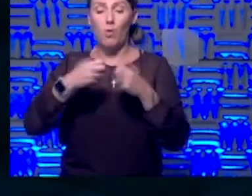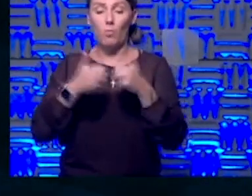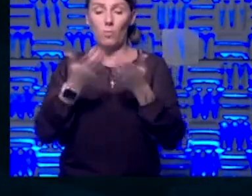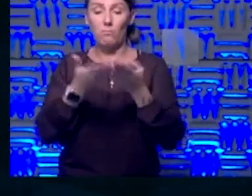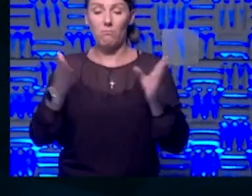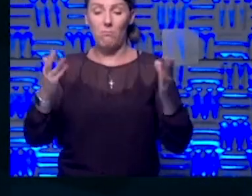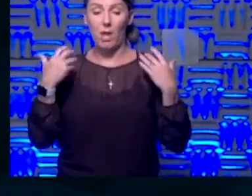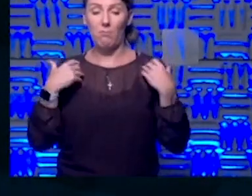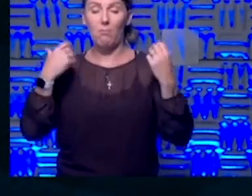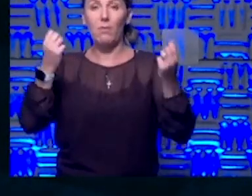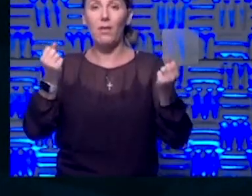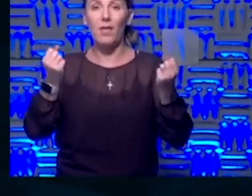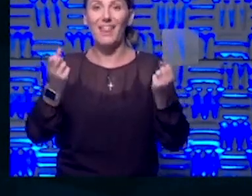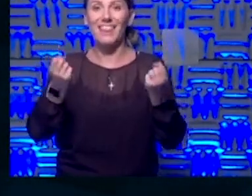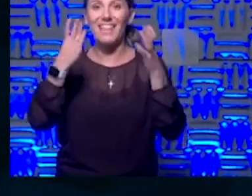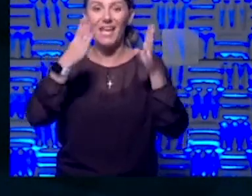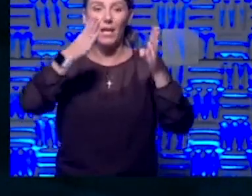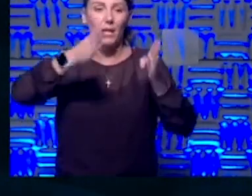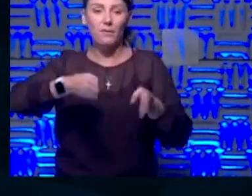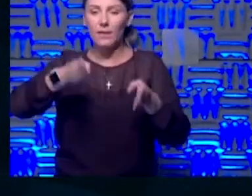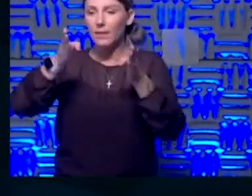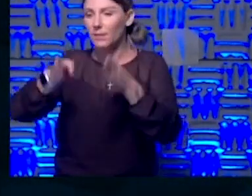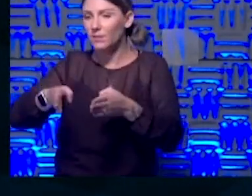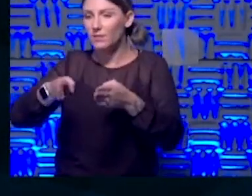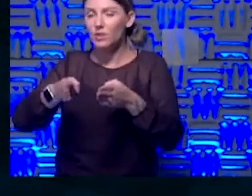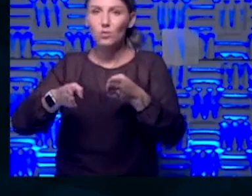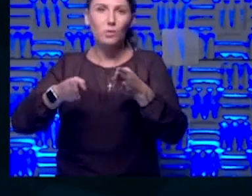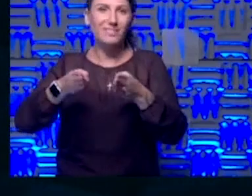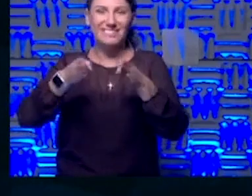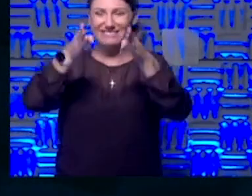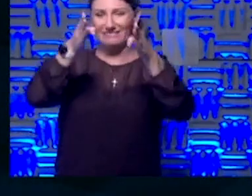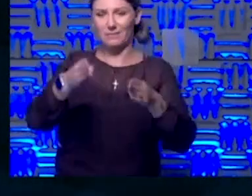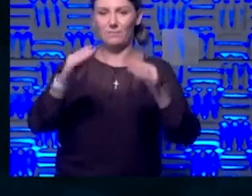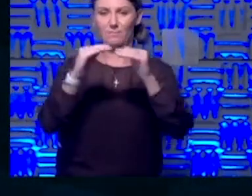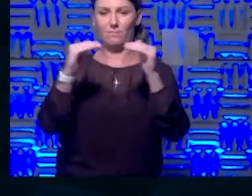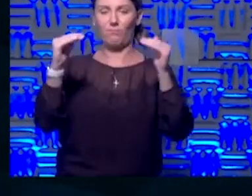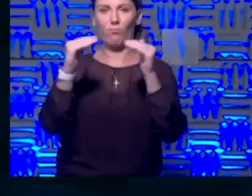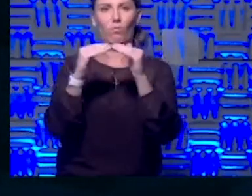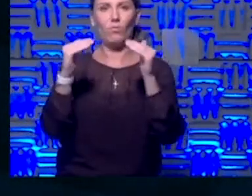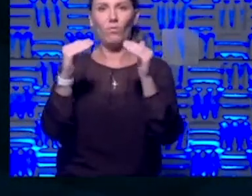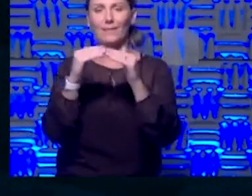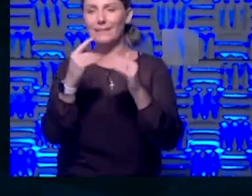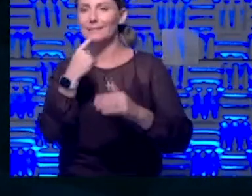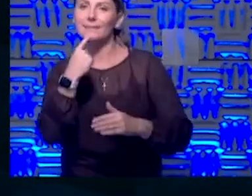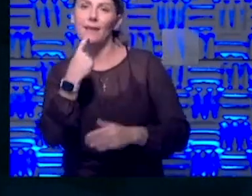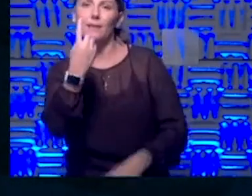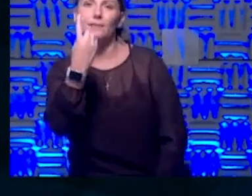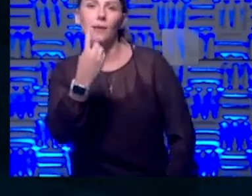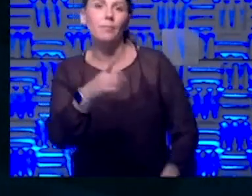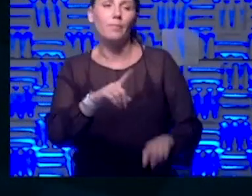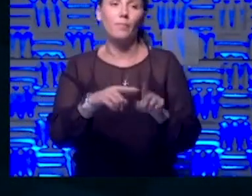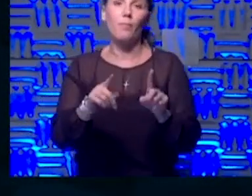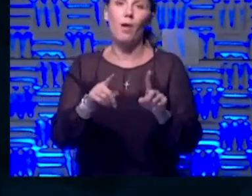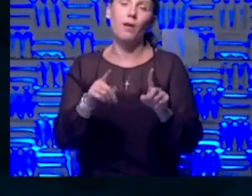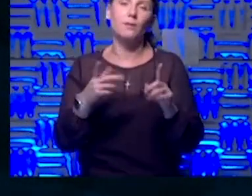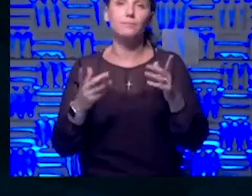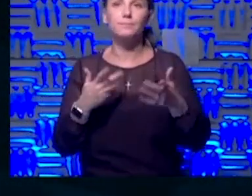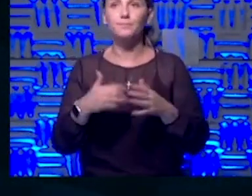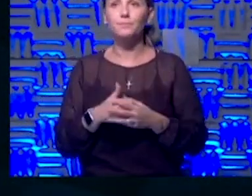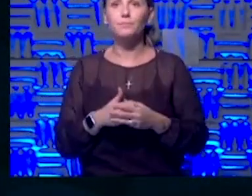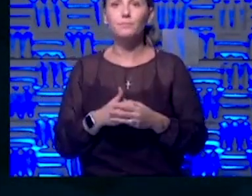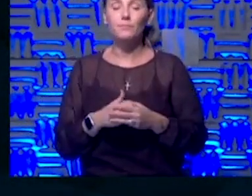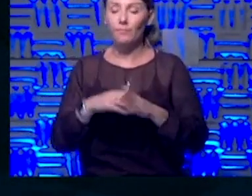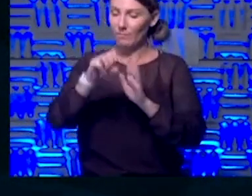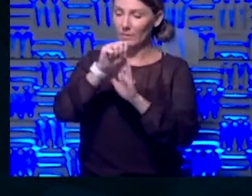a lot of individuals at an individual level saying something, but when the state health